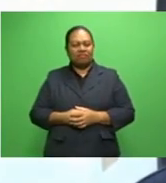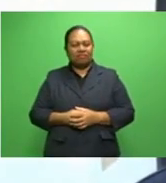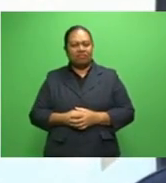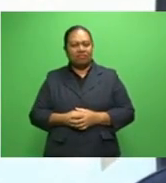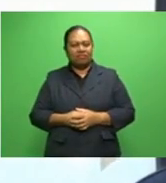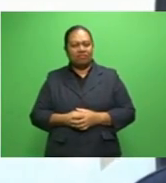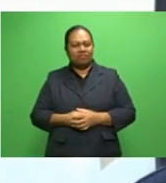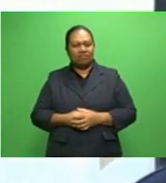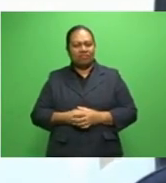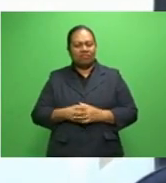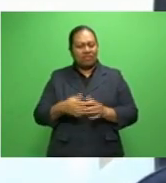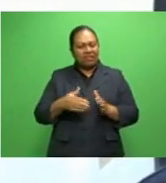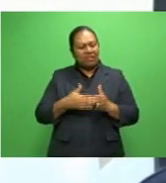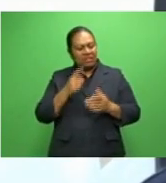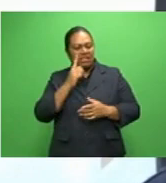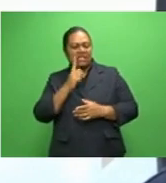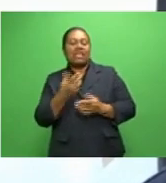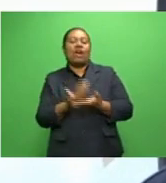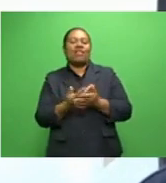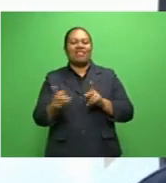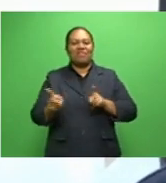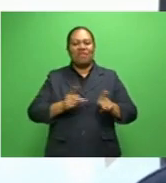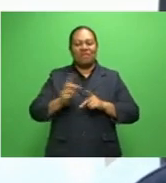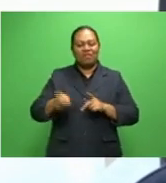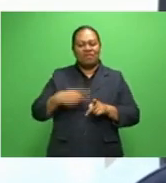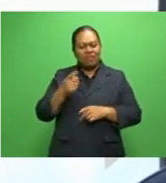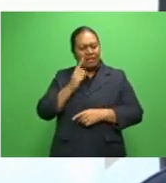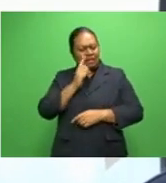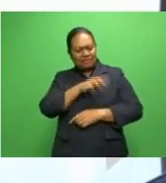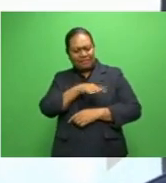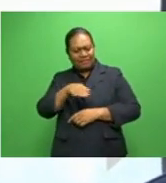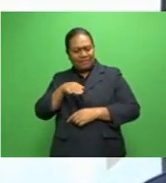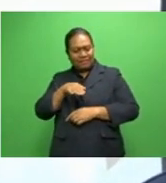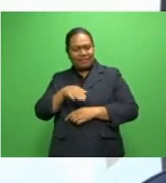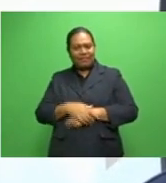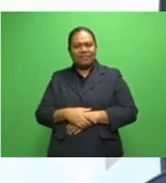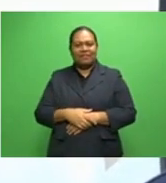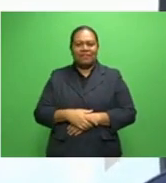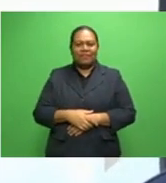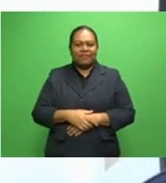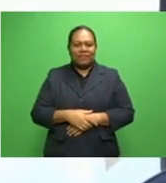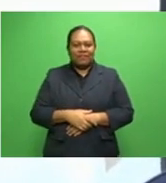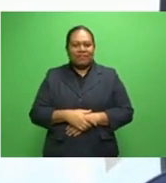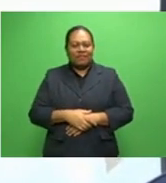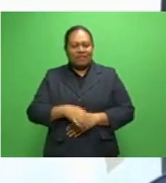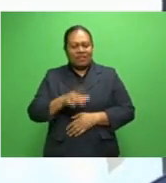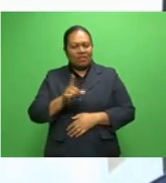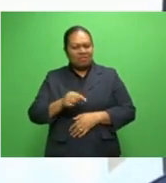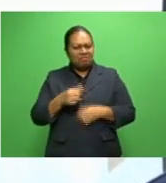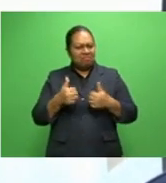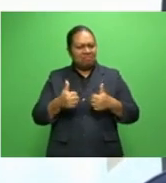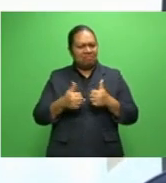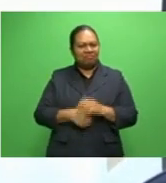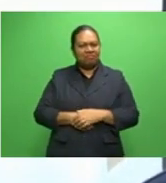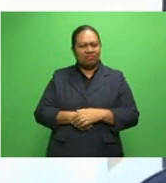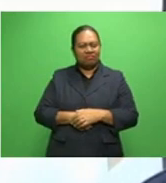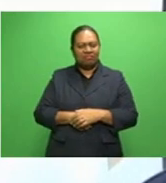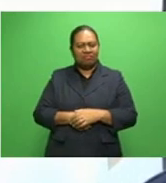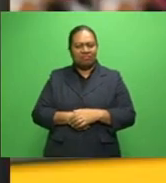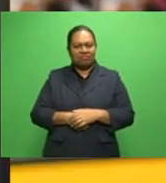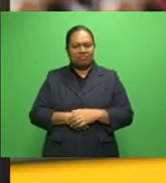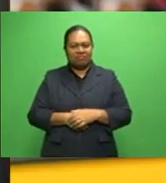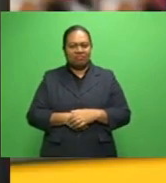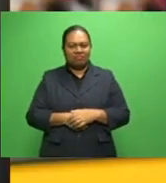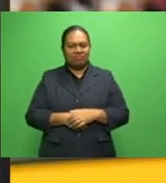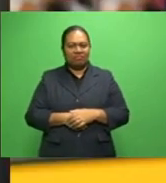up to the players now how they will be performing. So looking at the players' body shape and their attitude towards the game, I think definitely we are there.